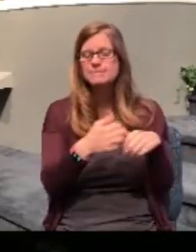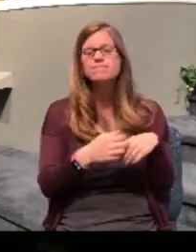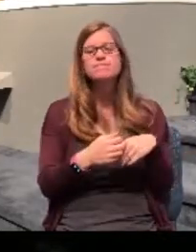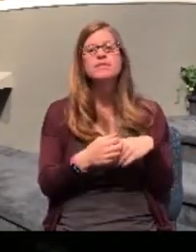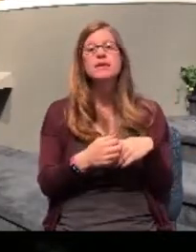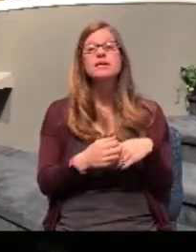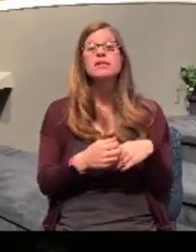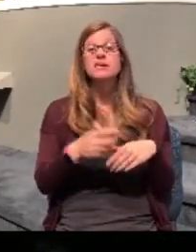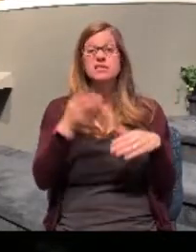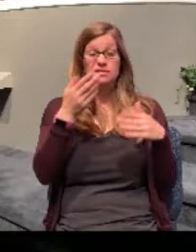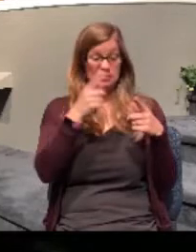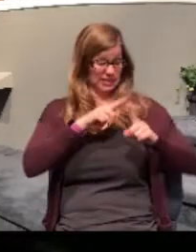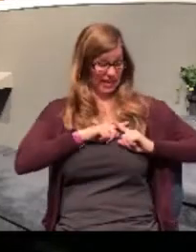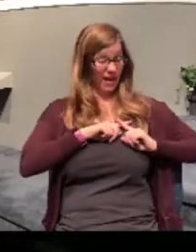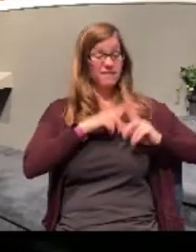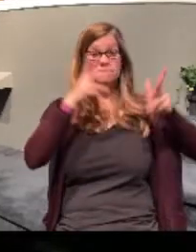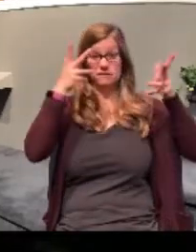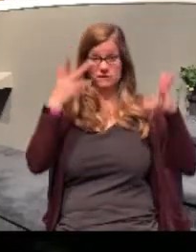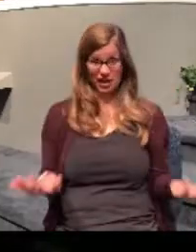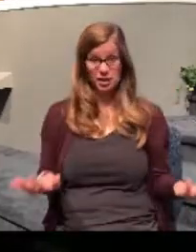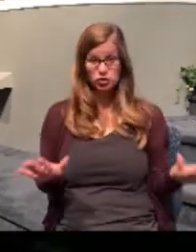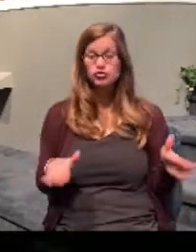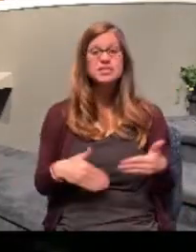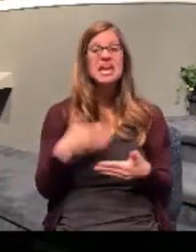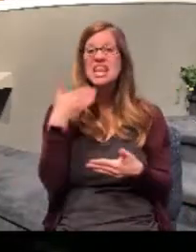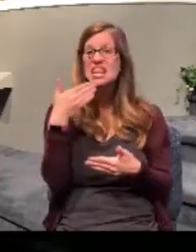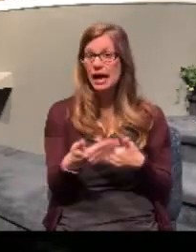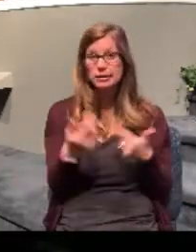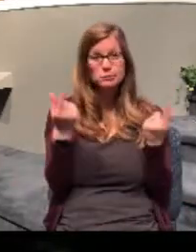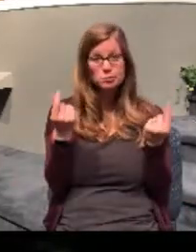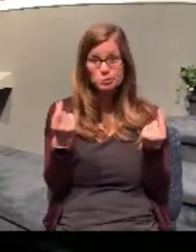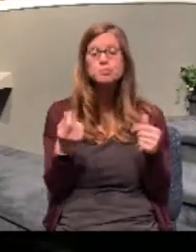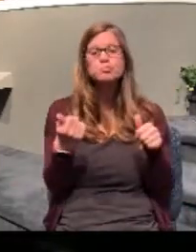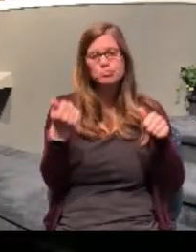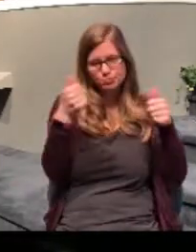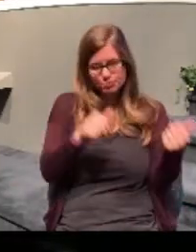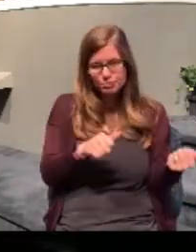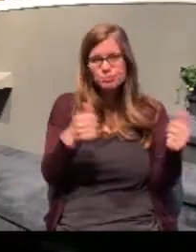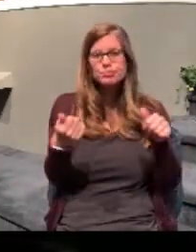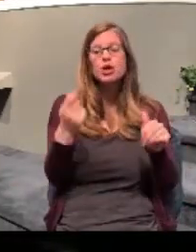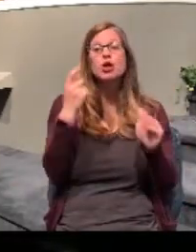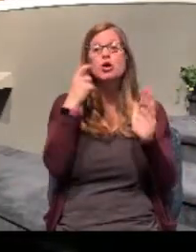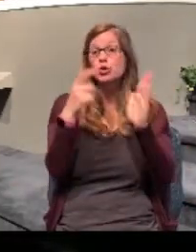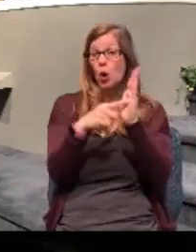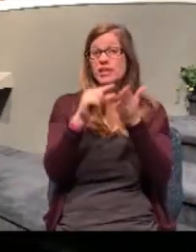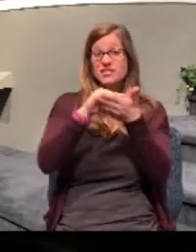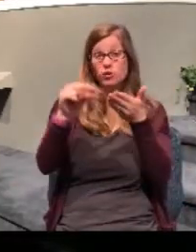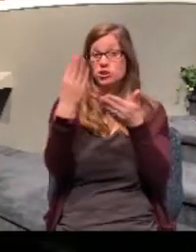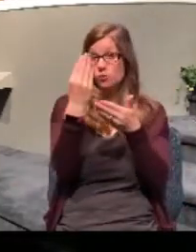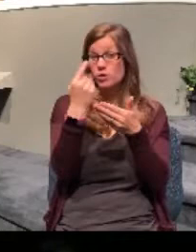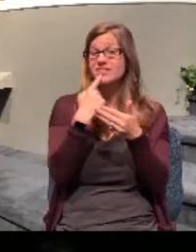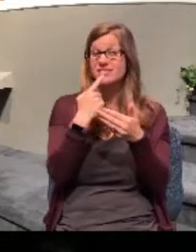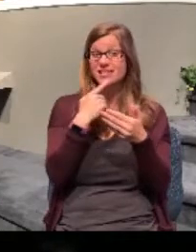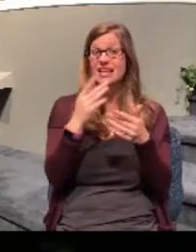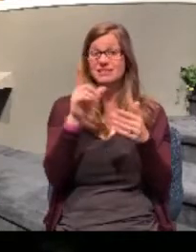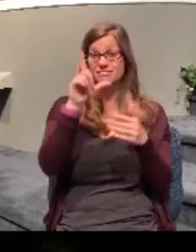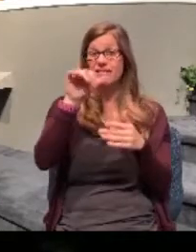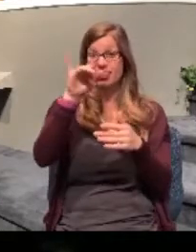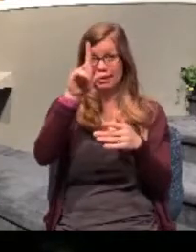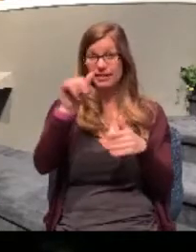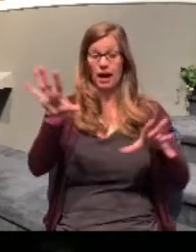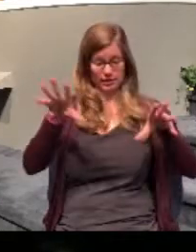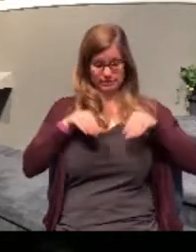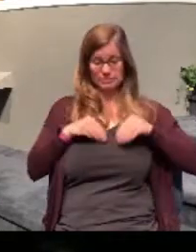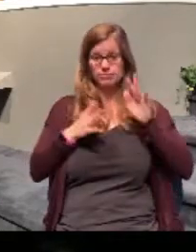after salvation. Notice that she opened her heart to the Lord in verse 14. Notice that she got